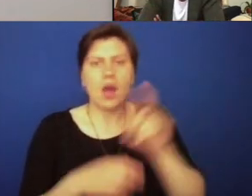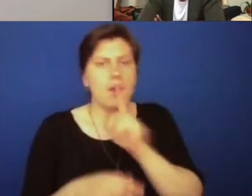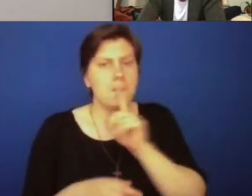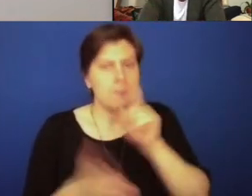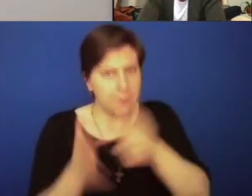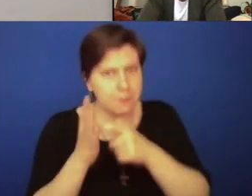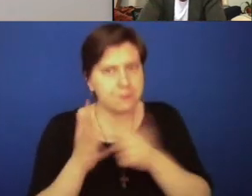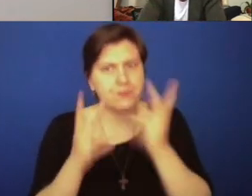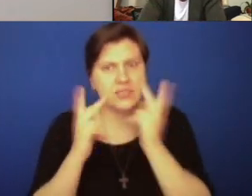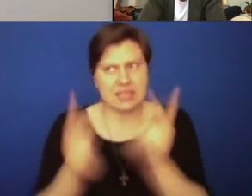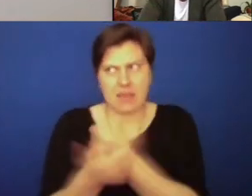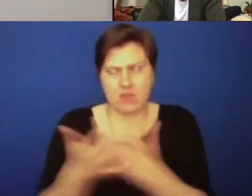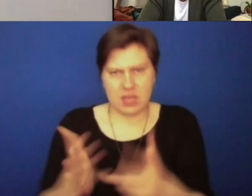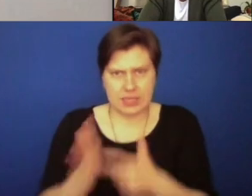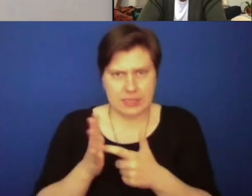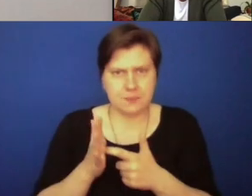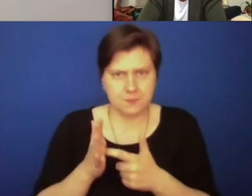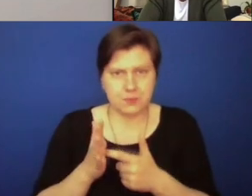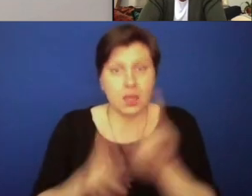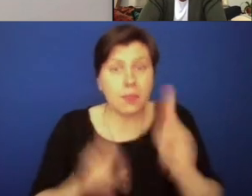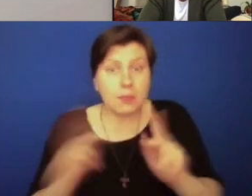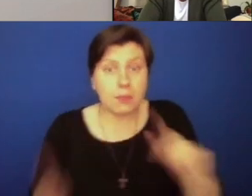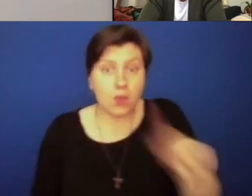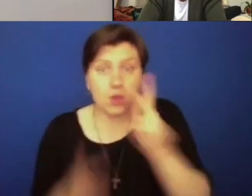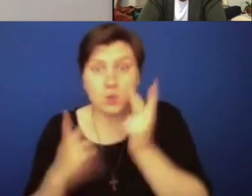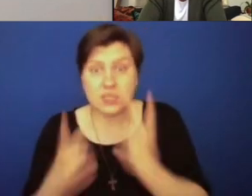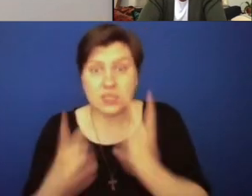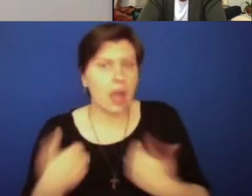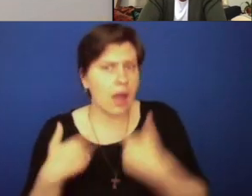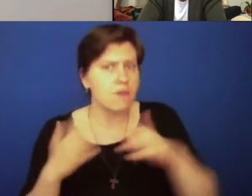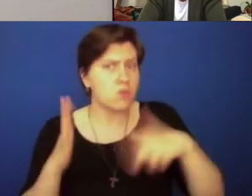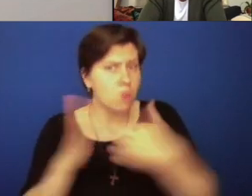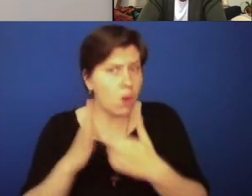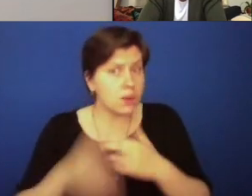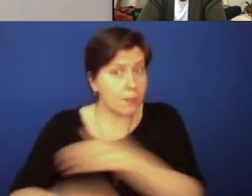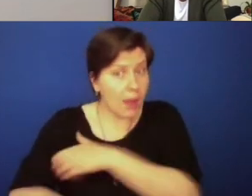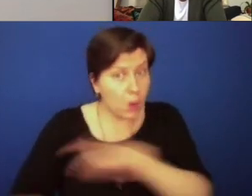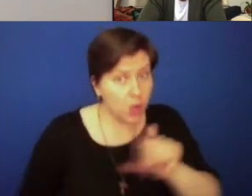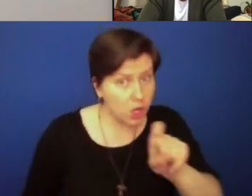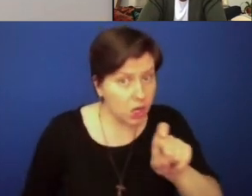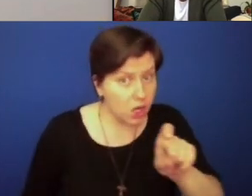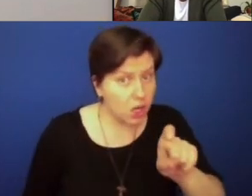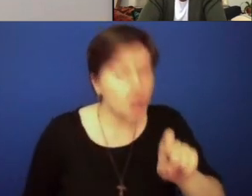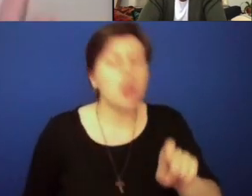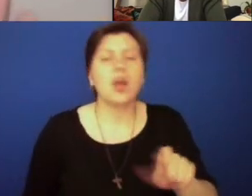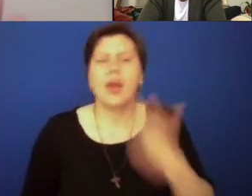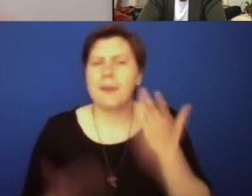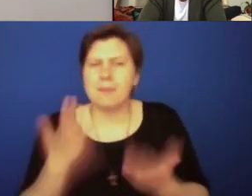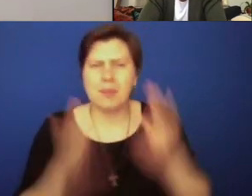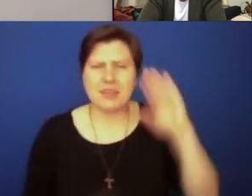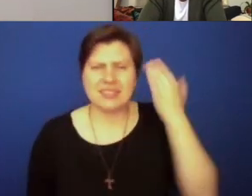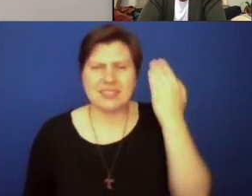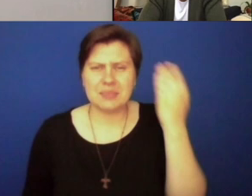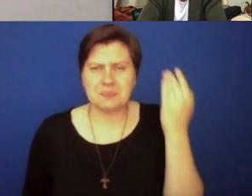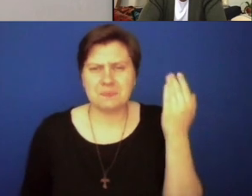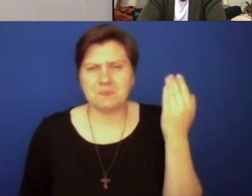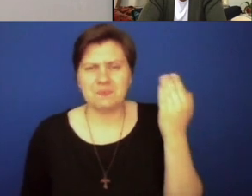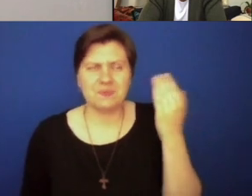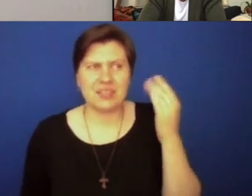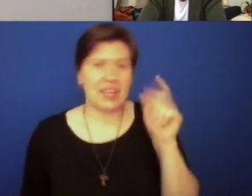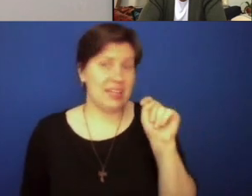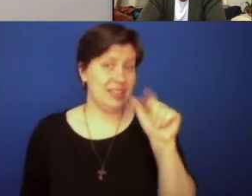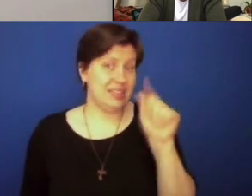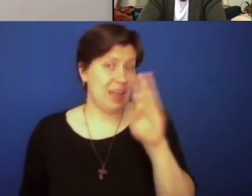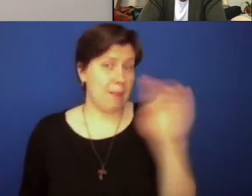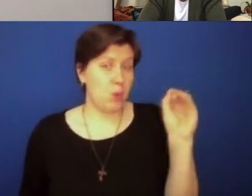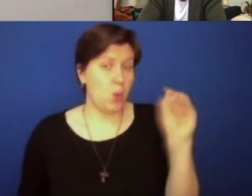all that you need to see. Those people that you see have roles of power or influence in your church. And it might sound like a